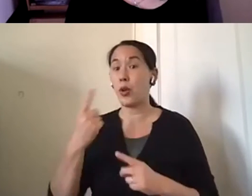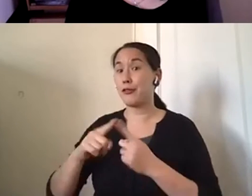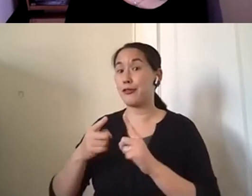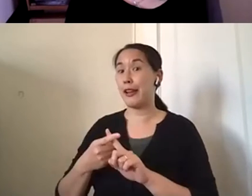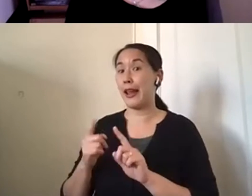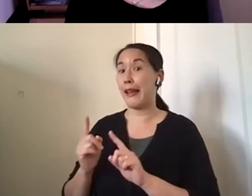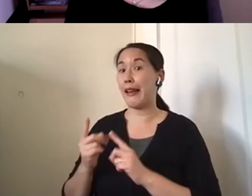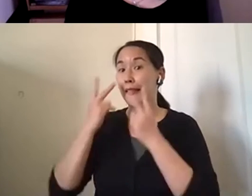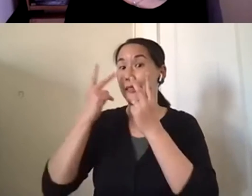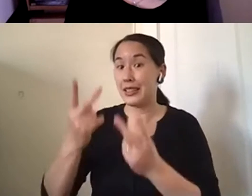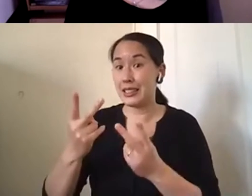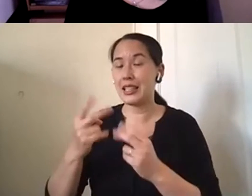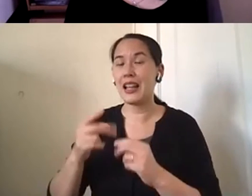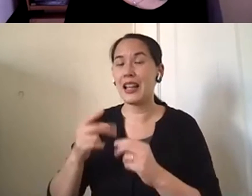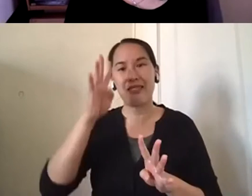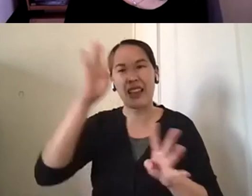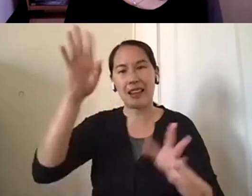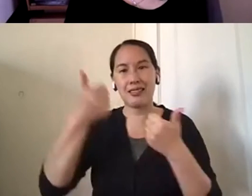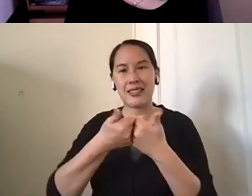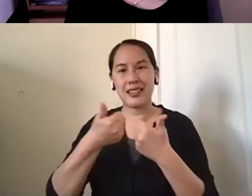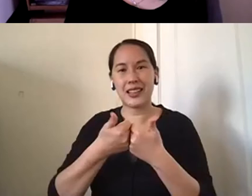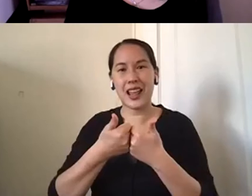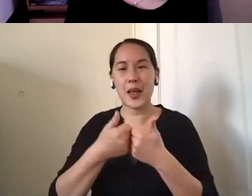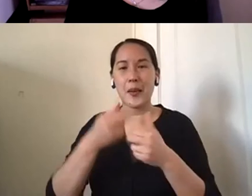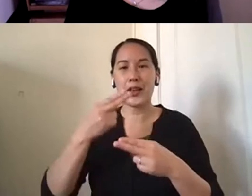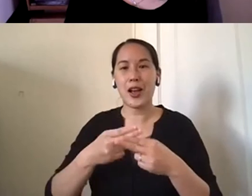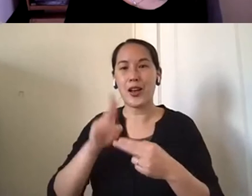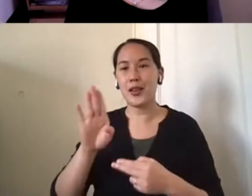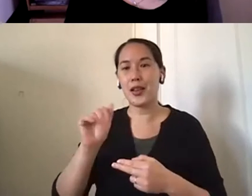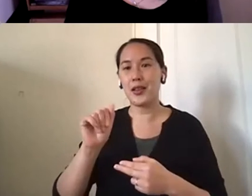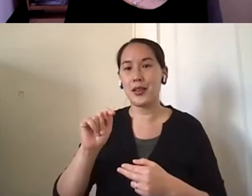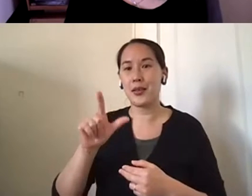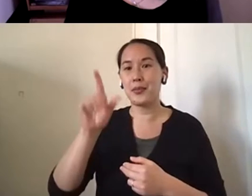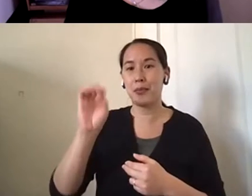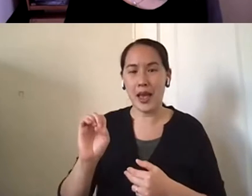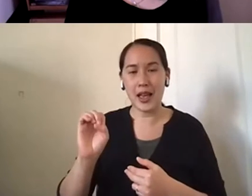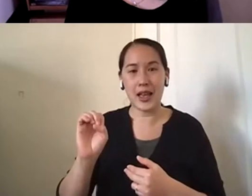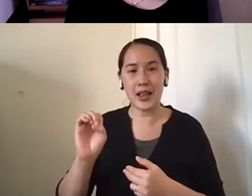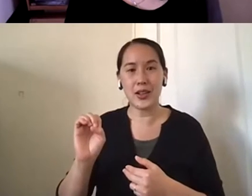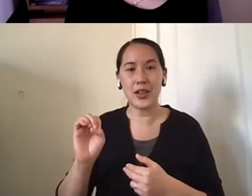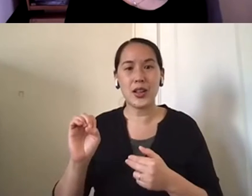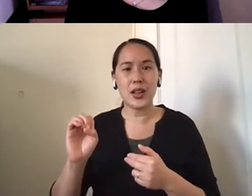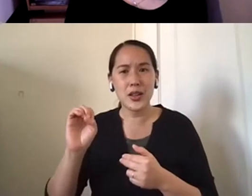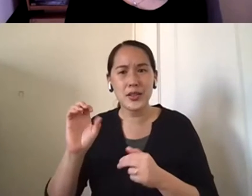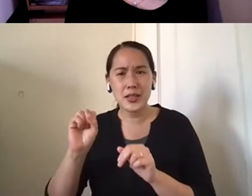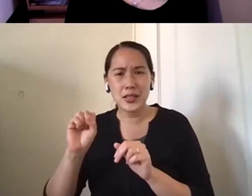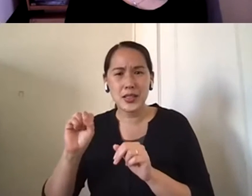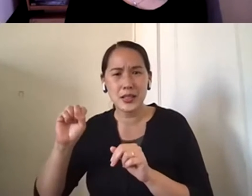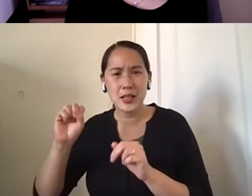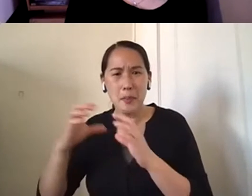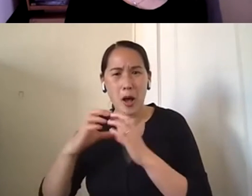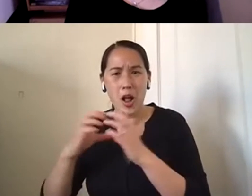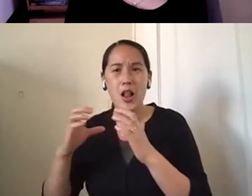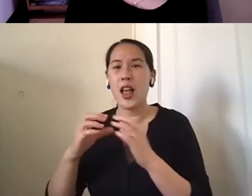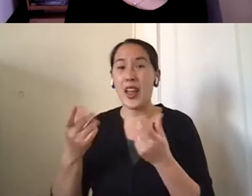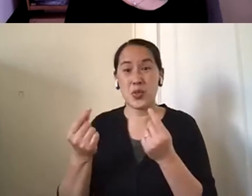and she invented this game called paddle spa, where she bought two paddles and she had a big ball and they would just throw the